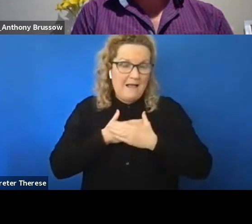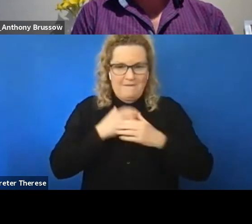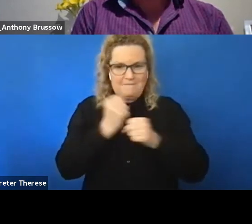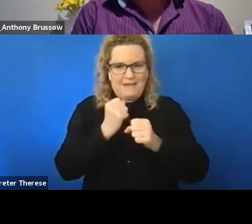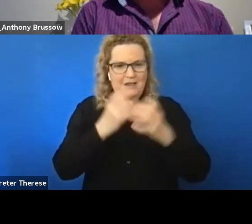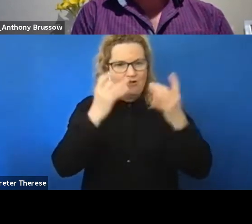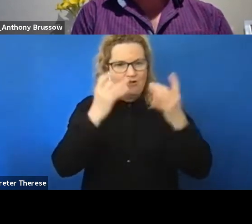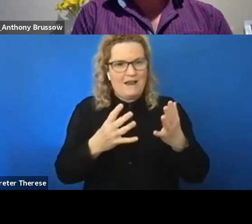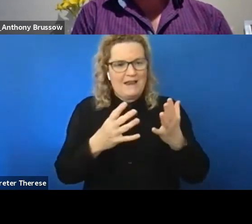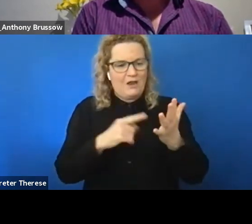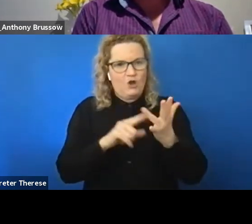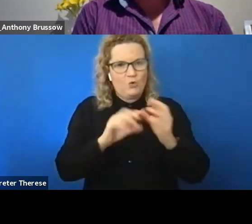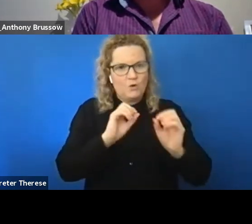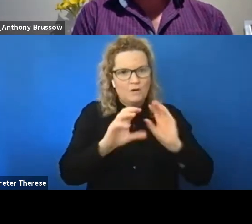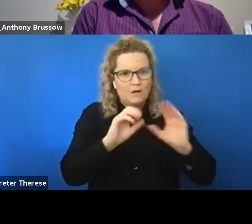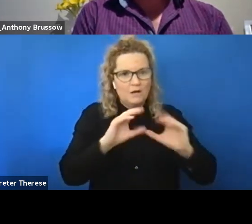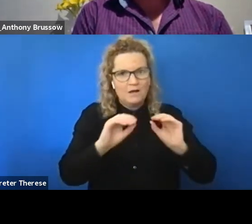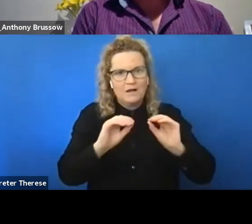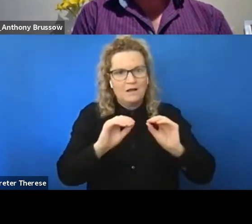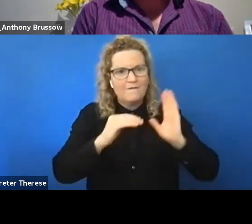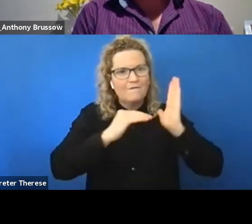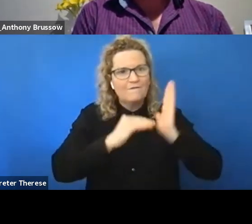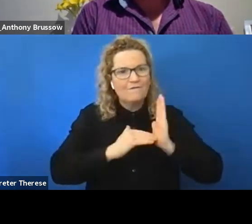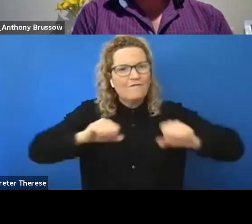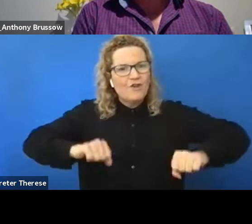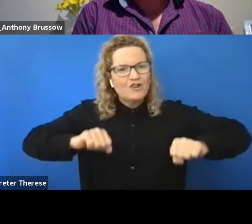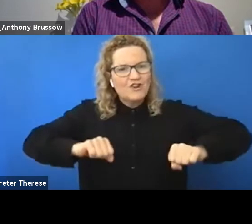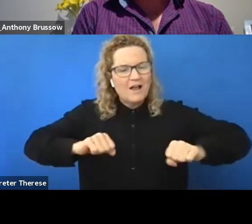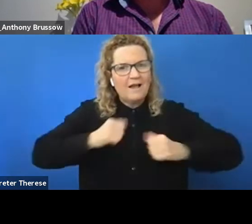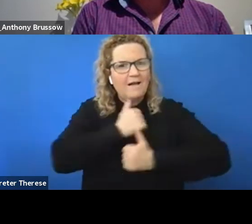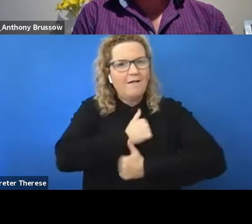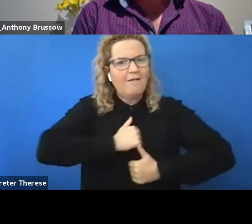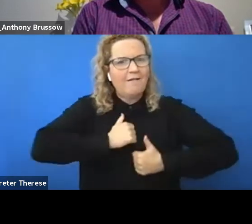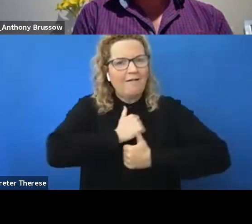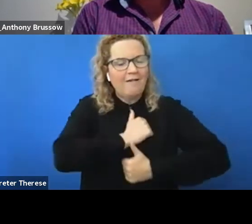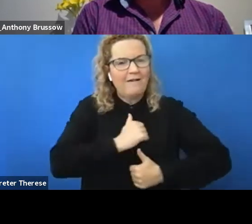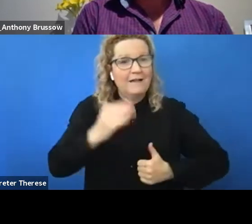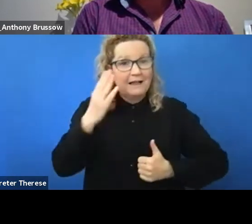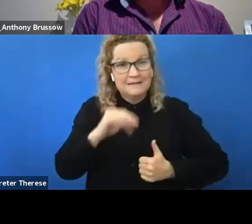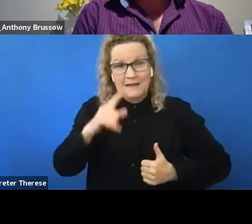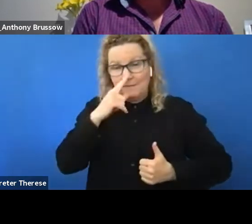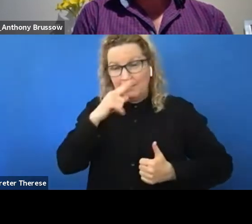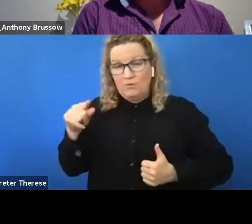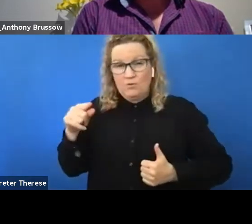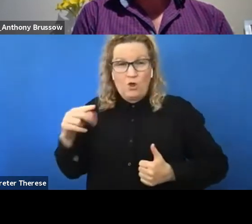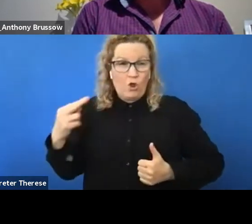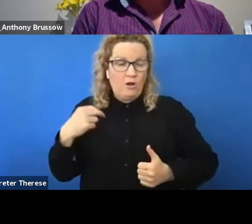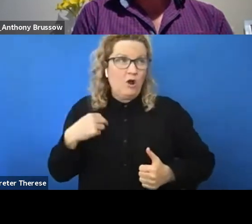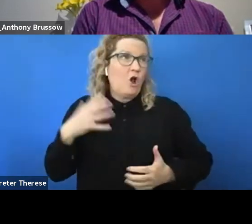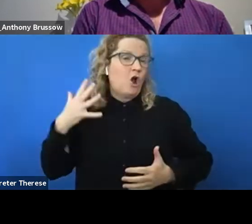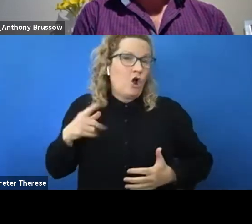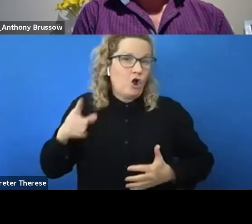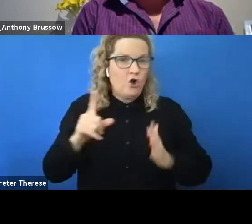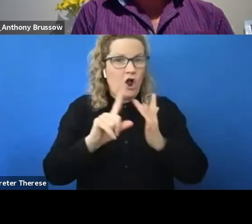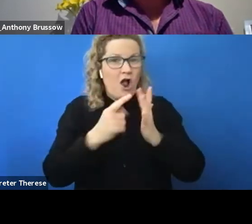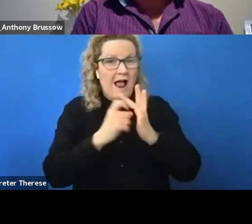furniture. I find it a very pleasant pastime, but some people struggle, they get past opening the IKEA box and